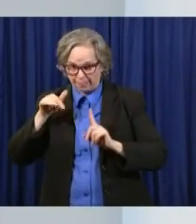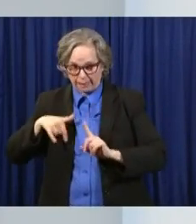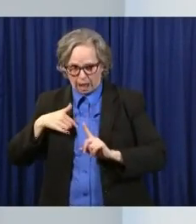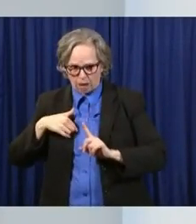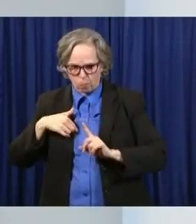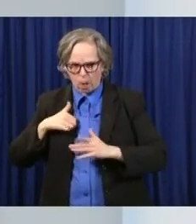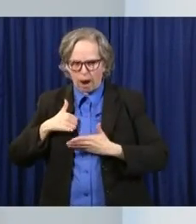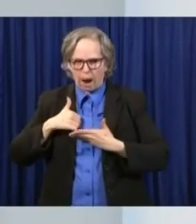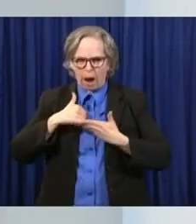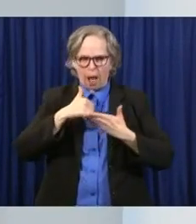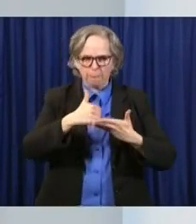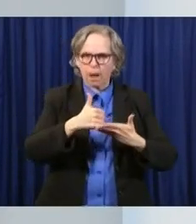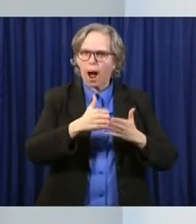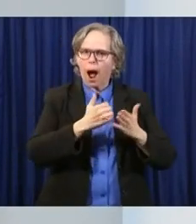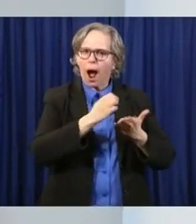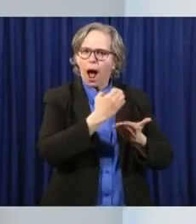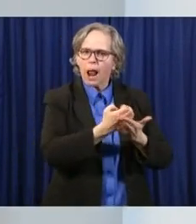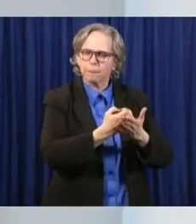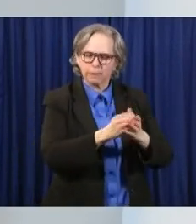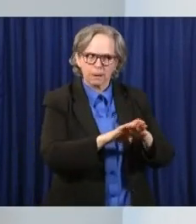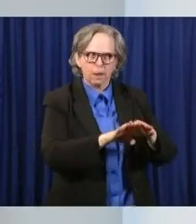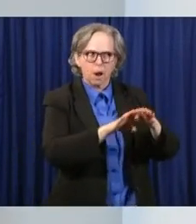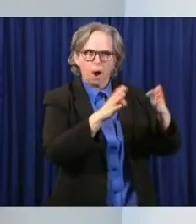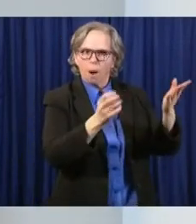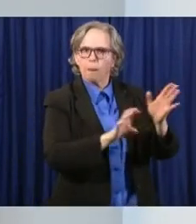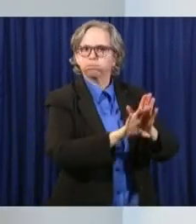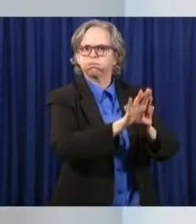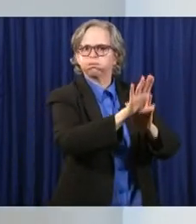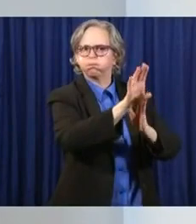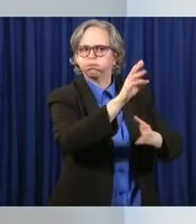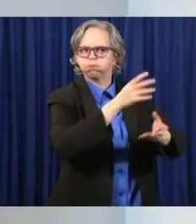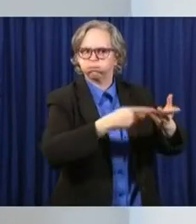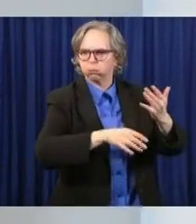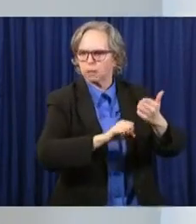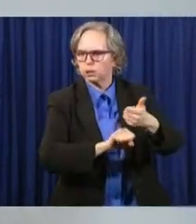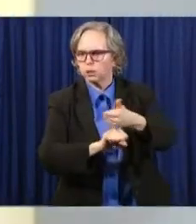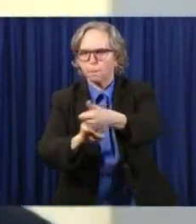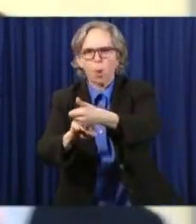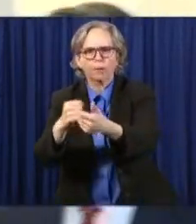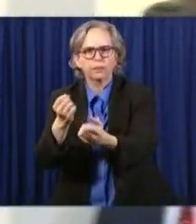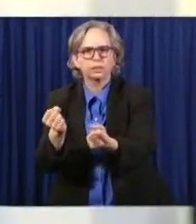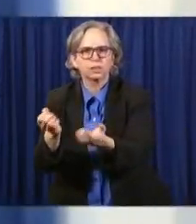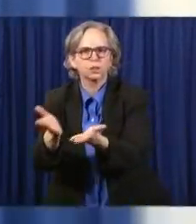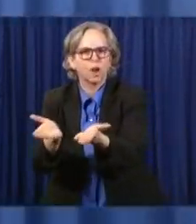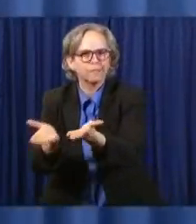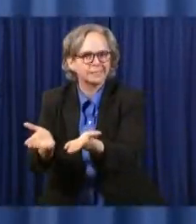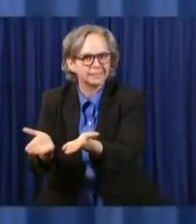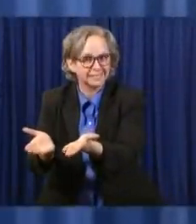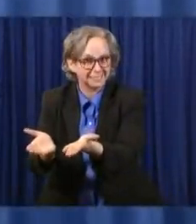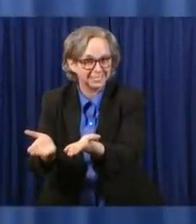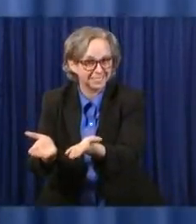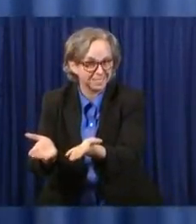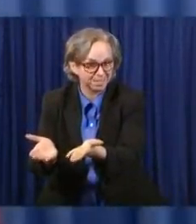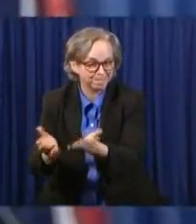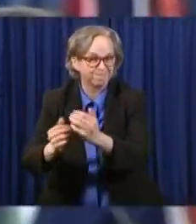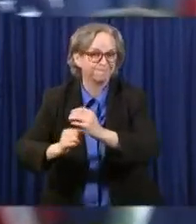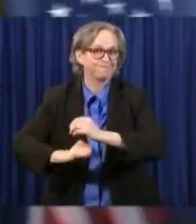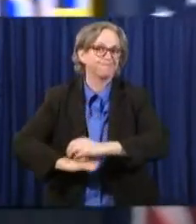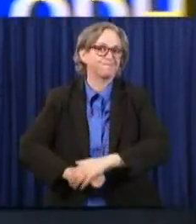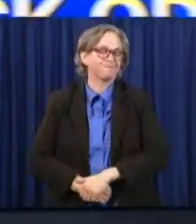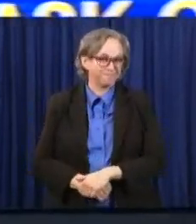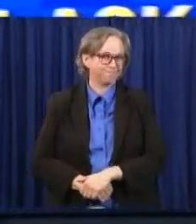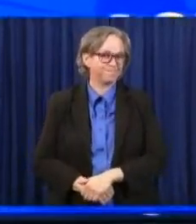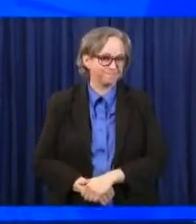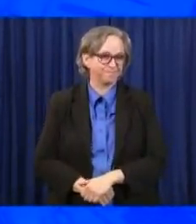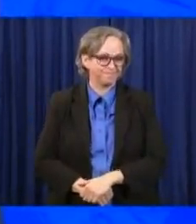and help to provide for the services that everybody needs. Thank you. Governor? John, thank you. Dr.